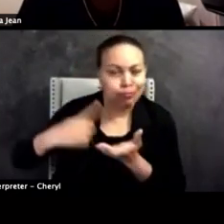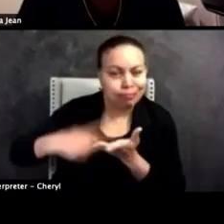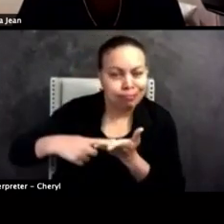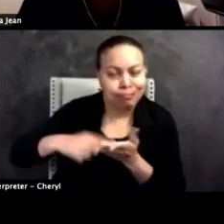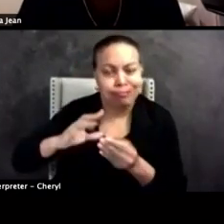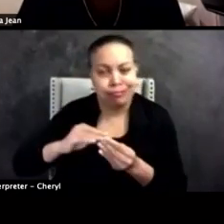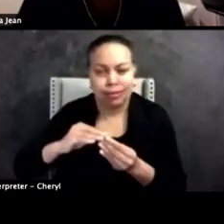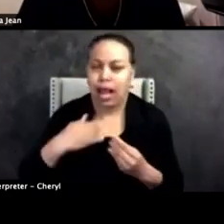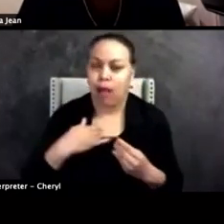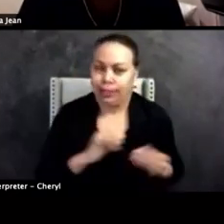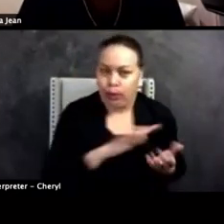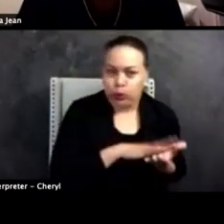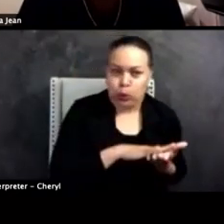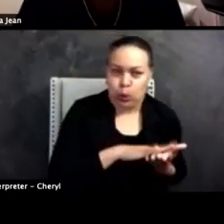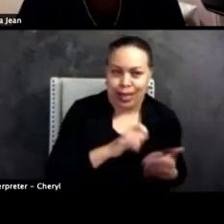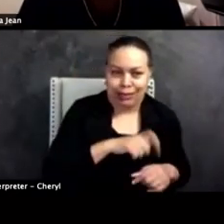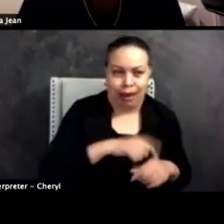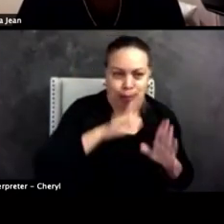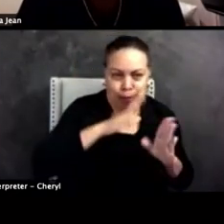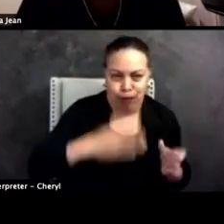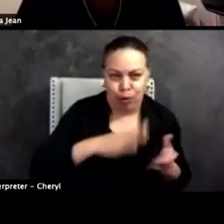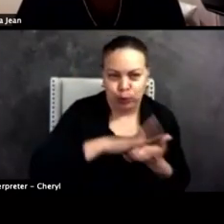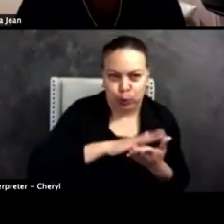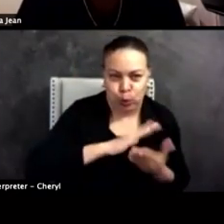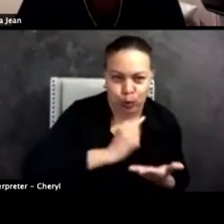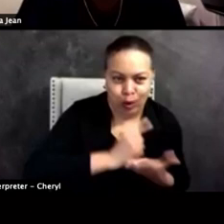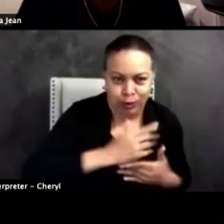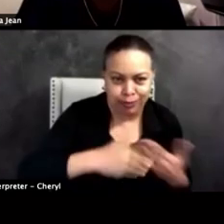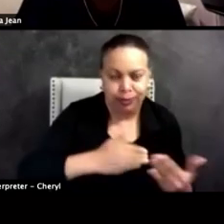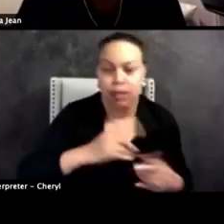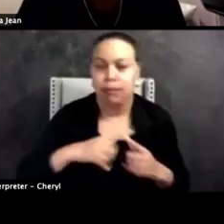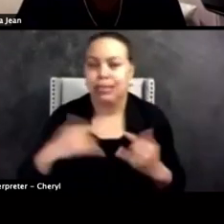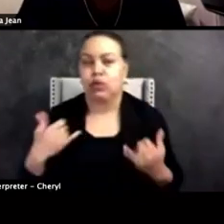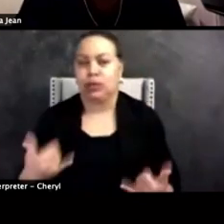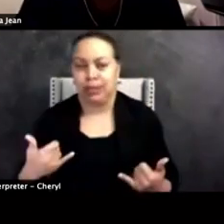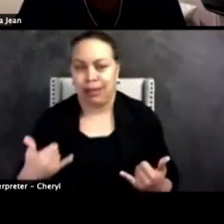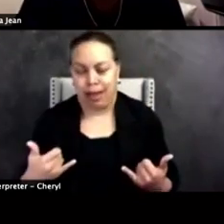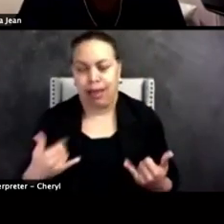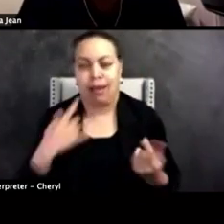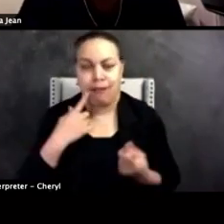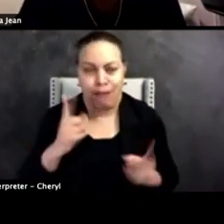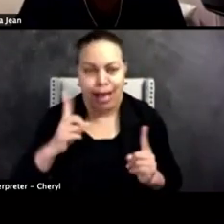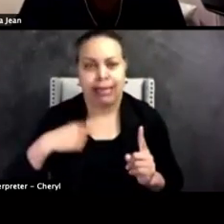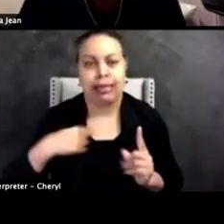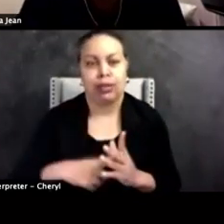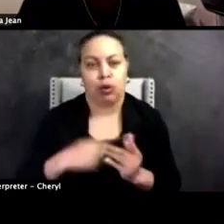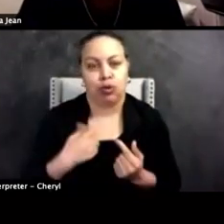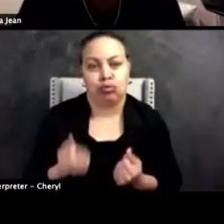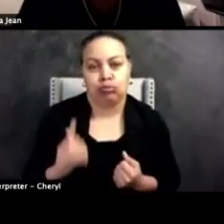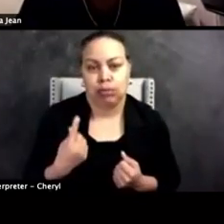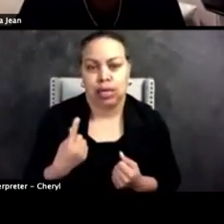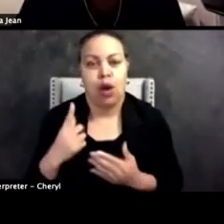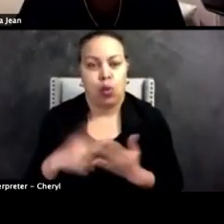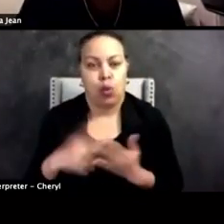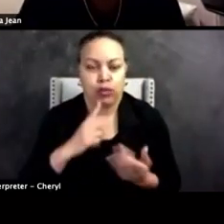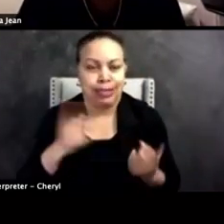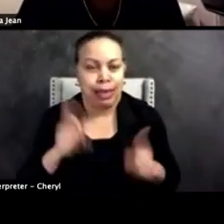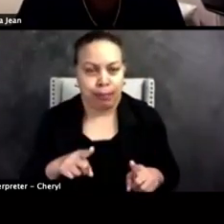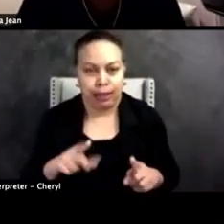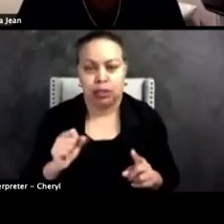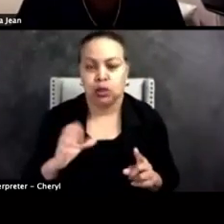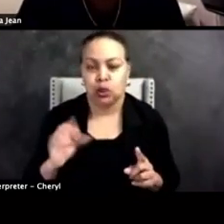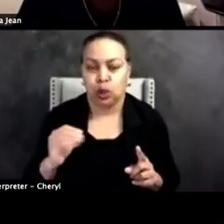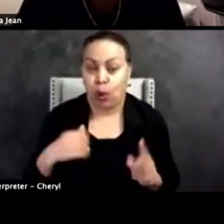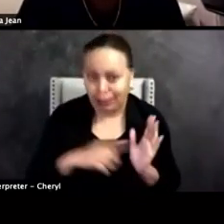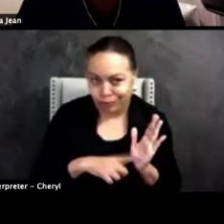still in school. So trying to focus on that. Um, so today's really the time where I really started to understand what is actually going on. So I kind of like